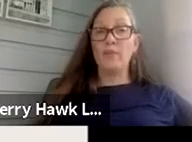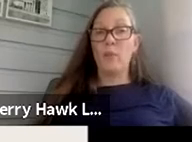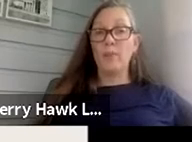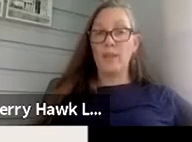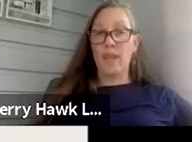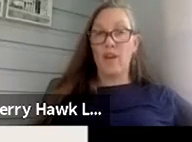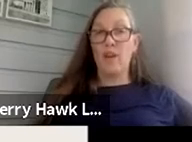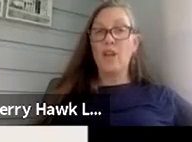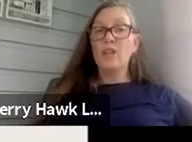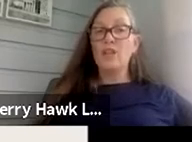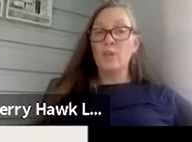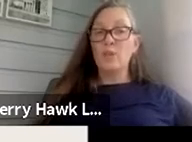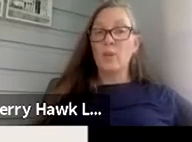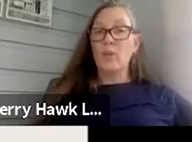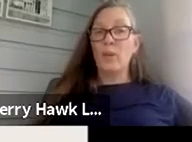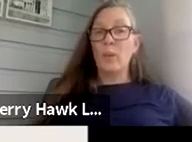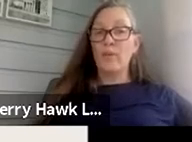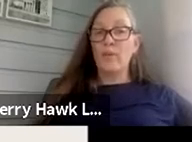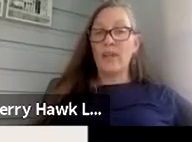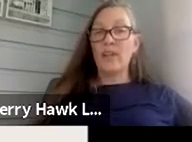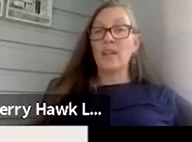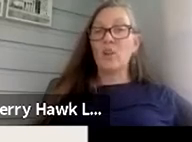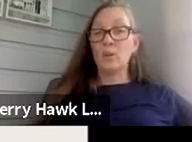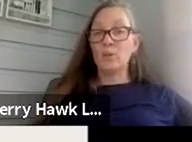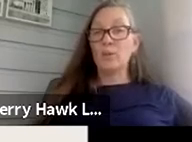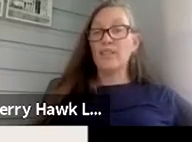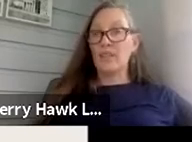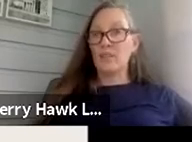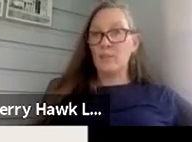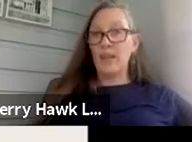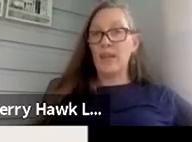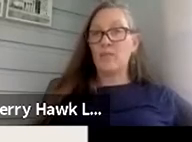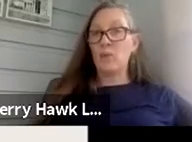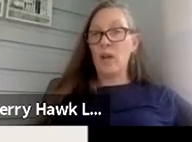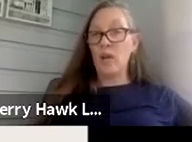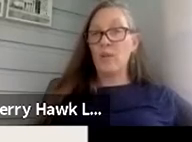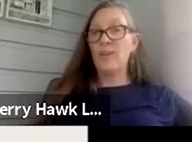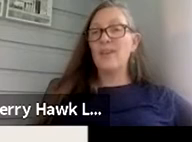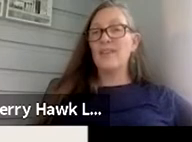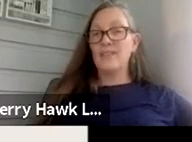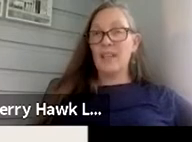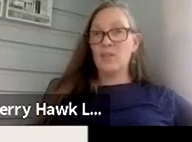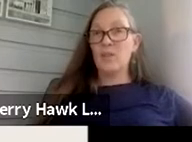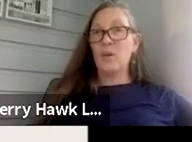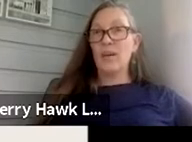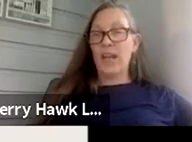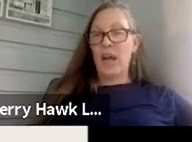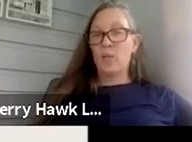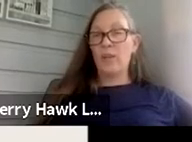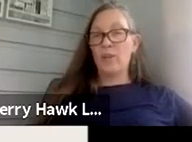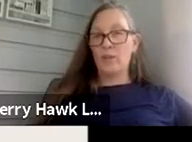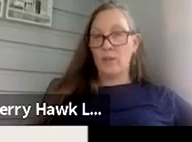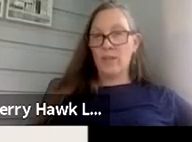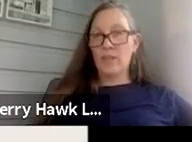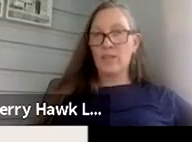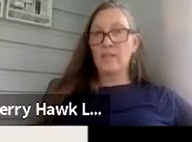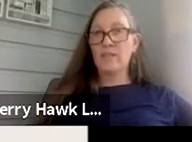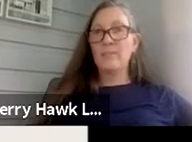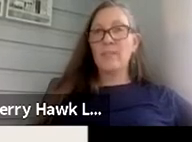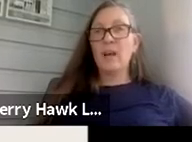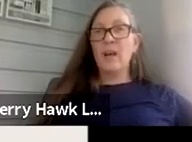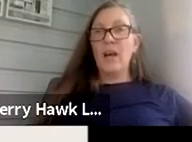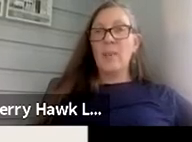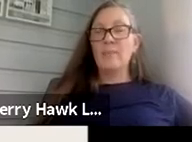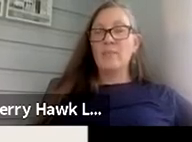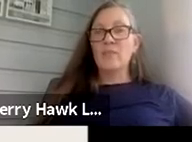trauma-informed care to ensure that we are providing culturally-centered behavioral health, dental, and outreach services.